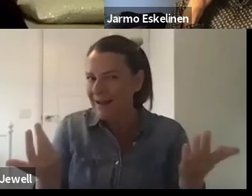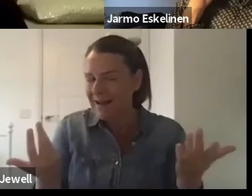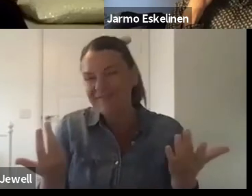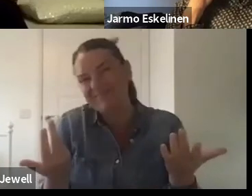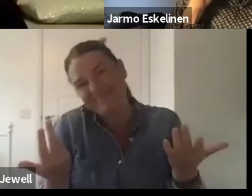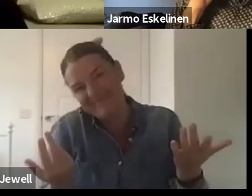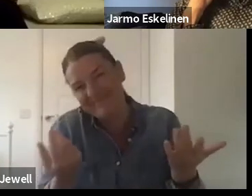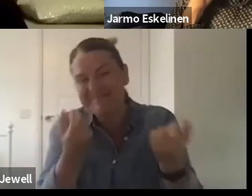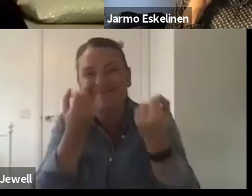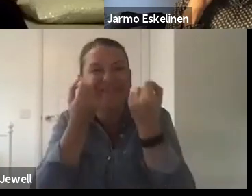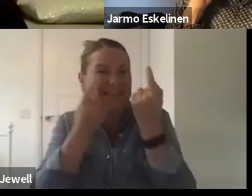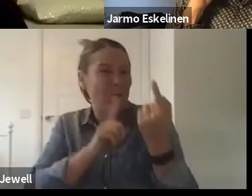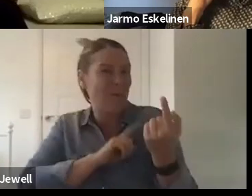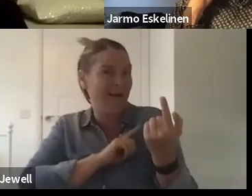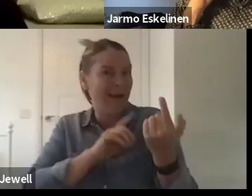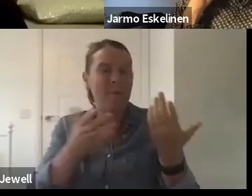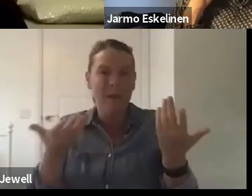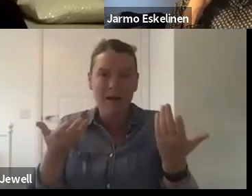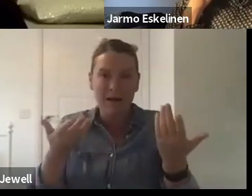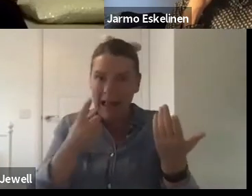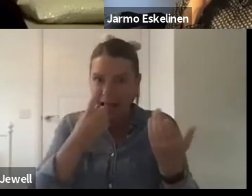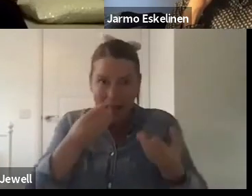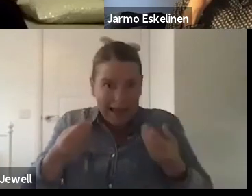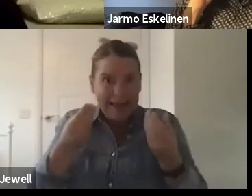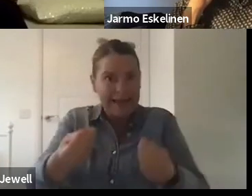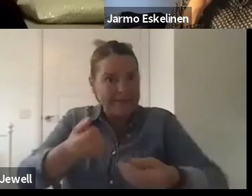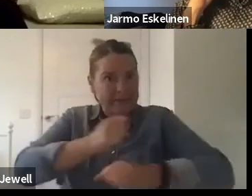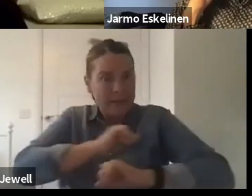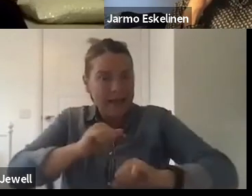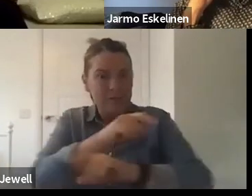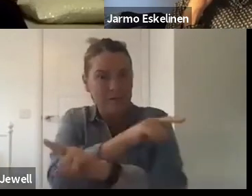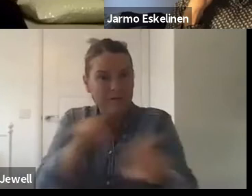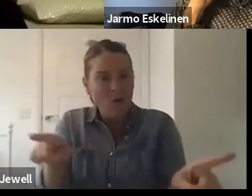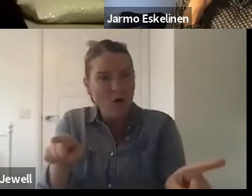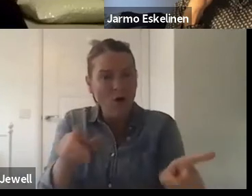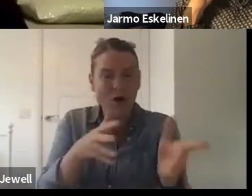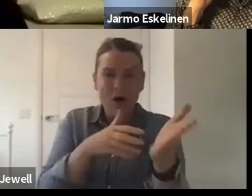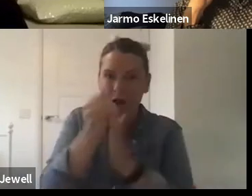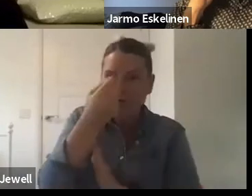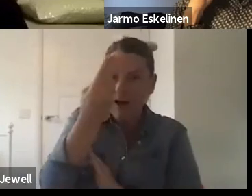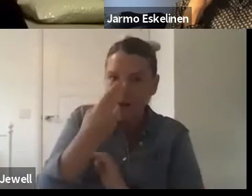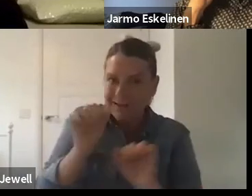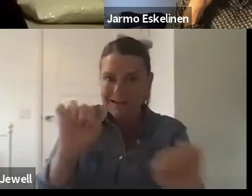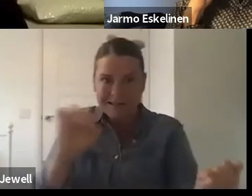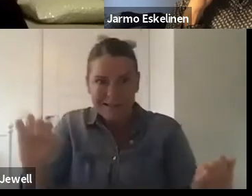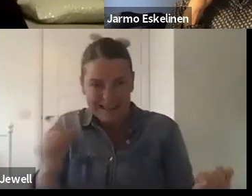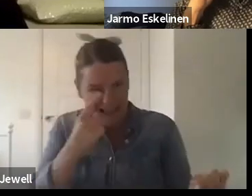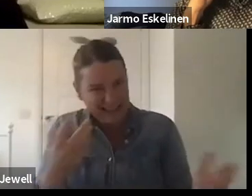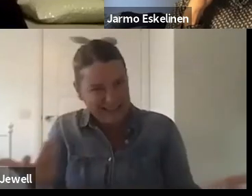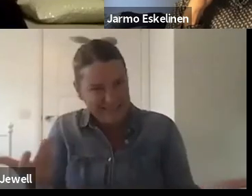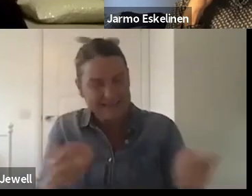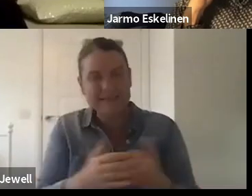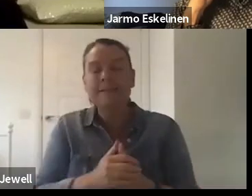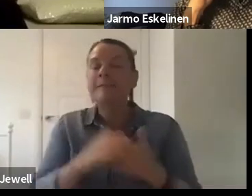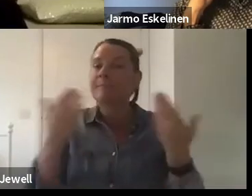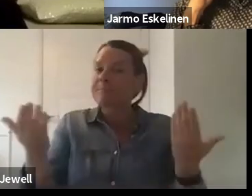reasons. But I think it's definitely something that is on everybody's minds. I'm going to come back to another audience question. So this